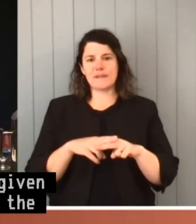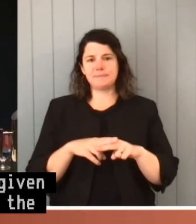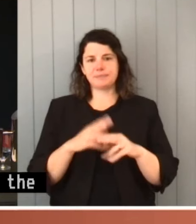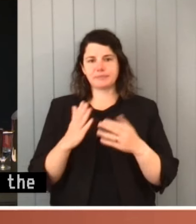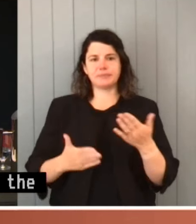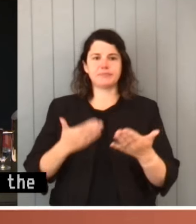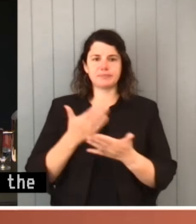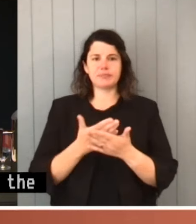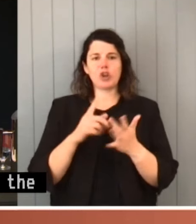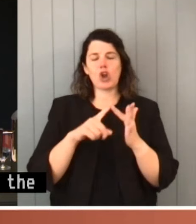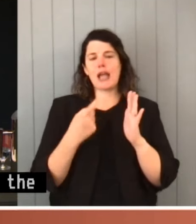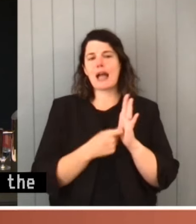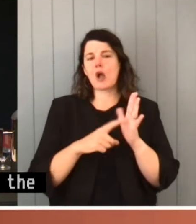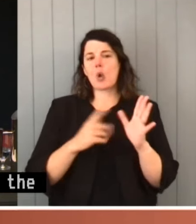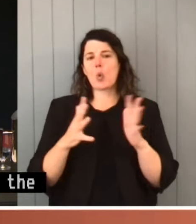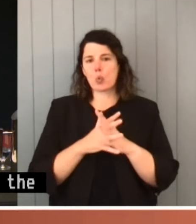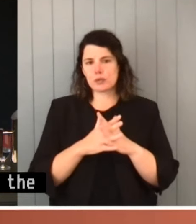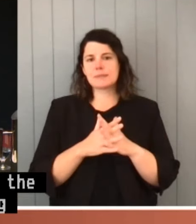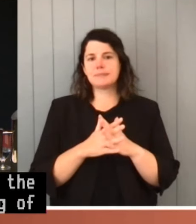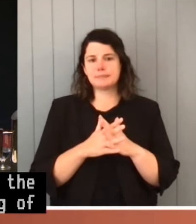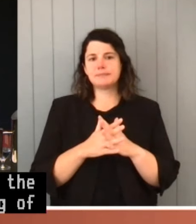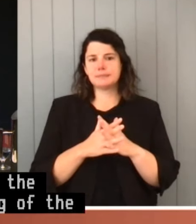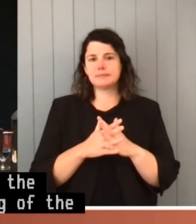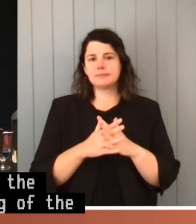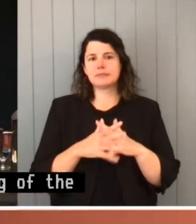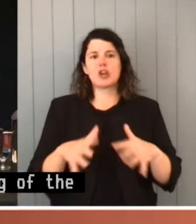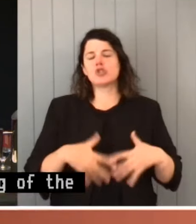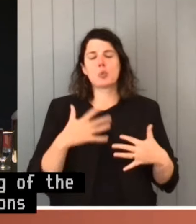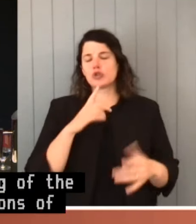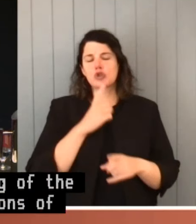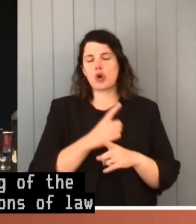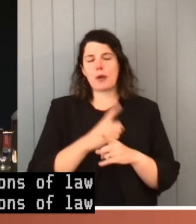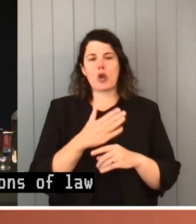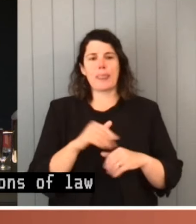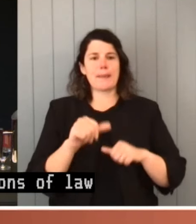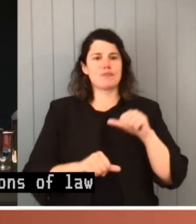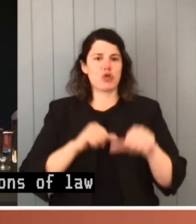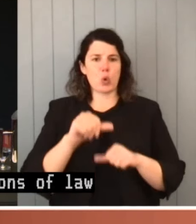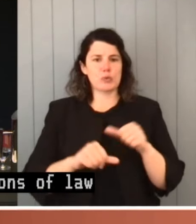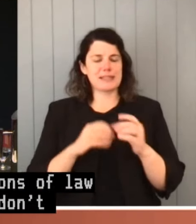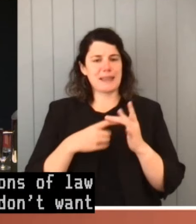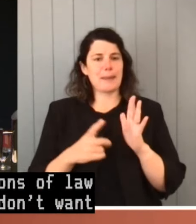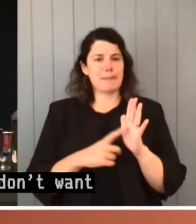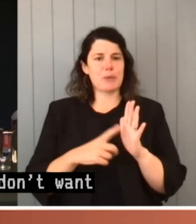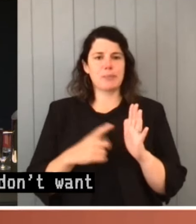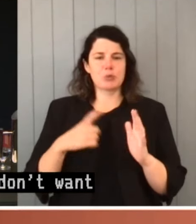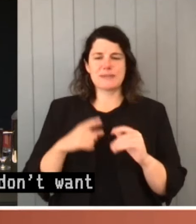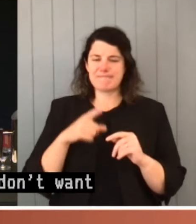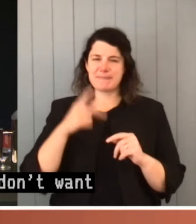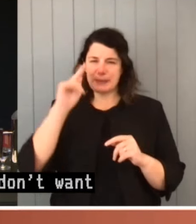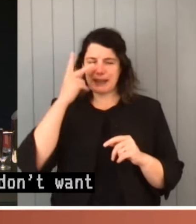relations laws of some urgency. I don't want to comment on the processes surrounding the bill because it's a political controversy.